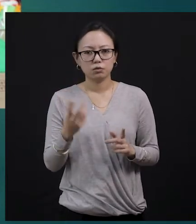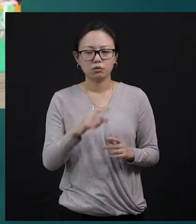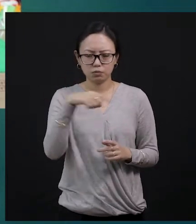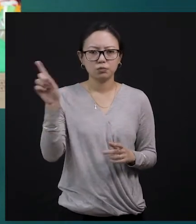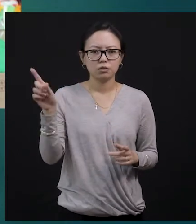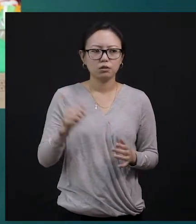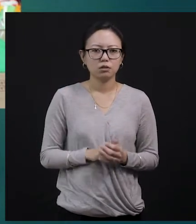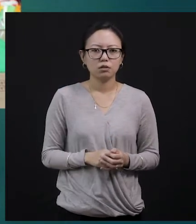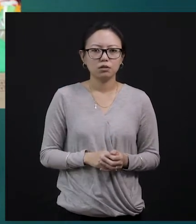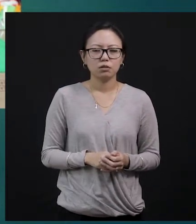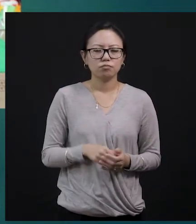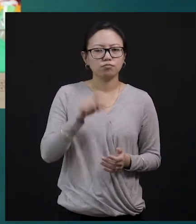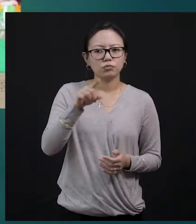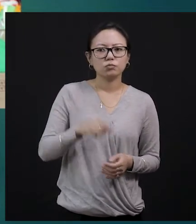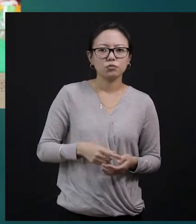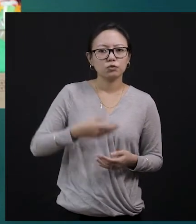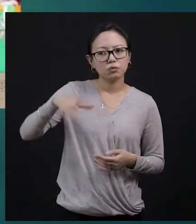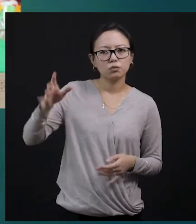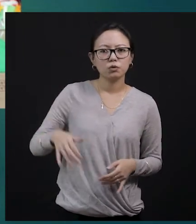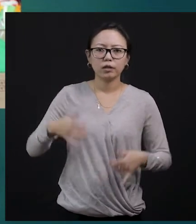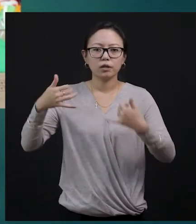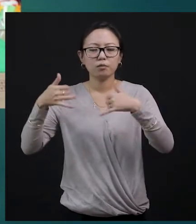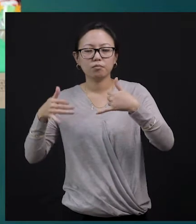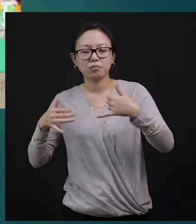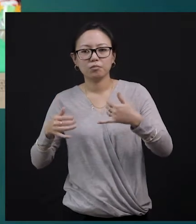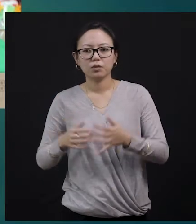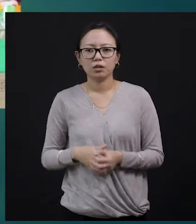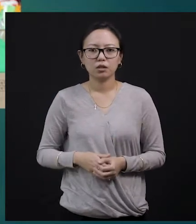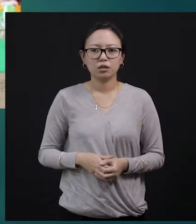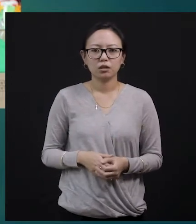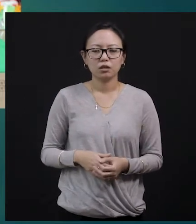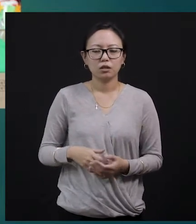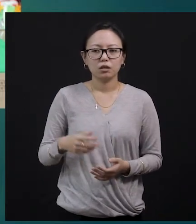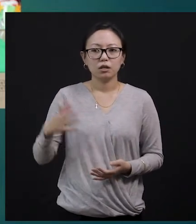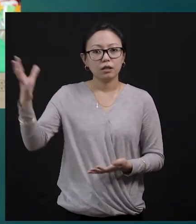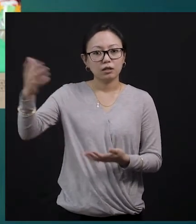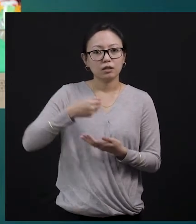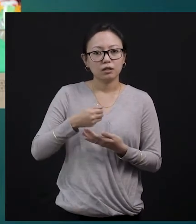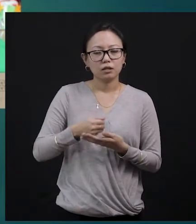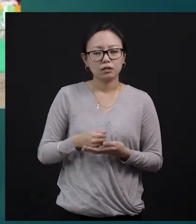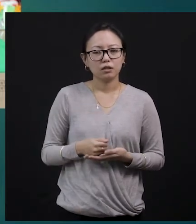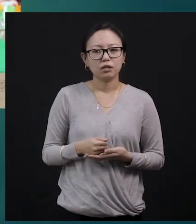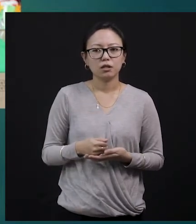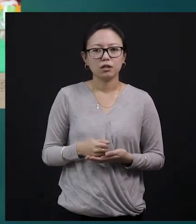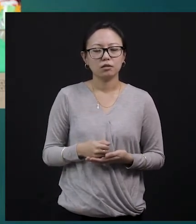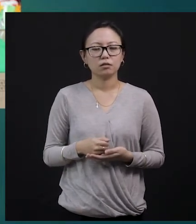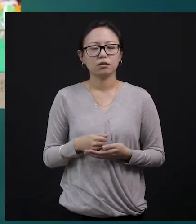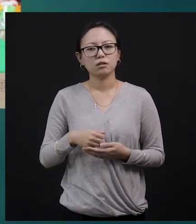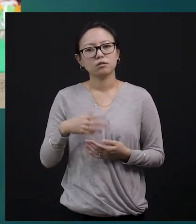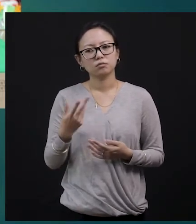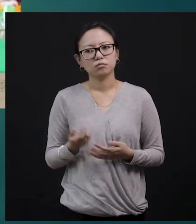the chance to win so many things. And that becomes too exciting for all of us. Forget about young children or students, but even adults